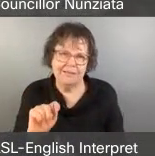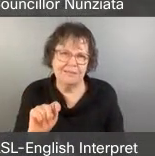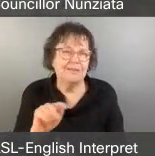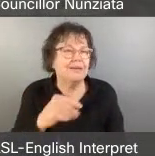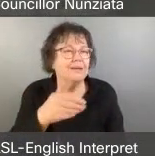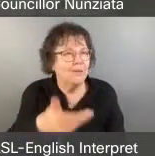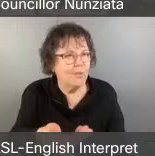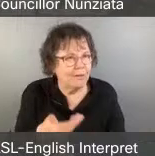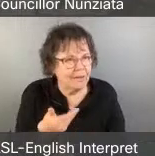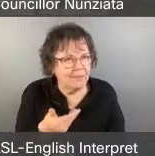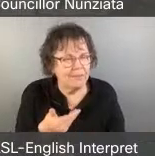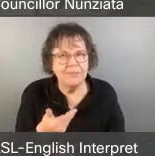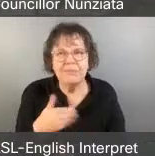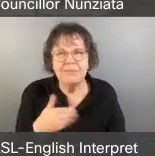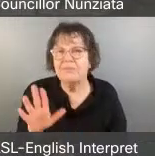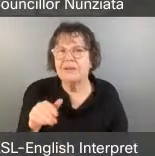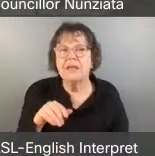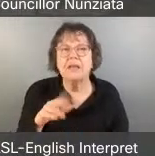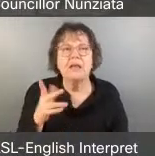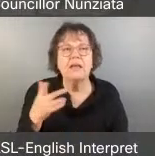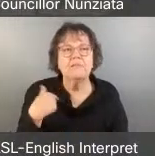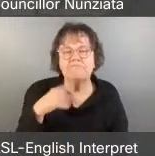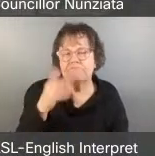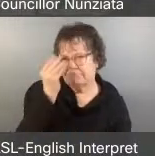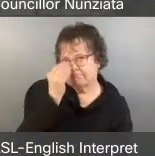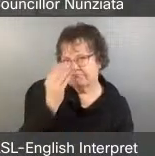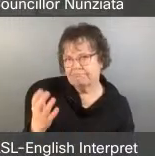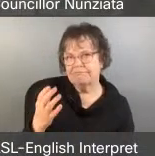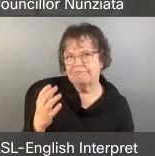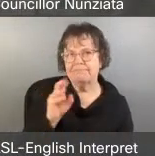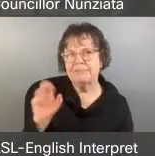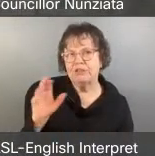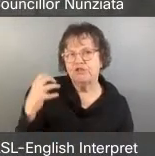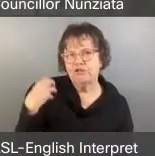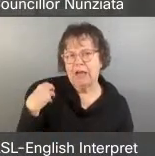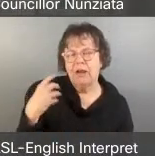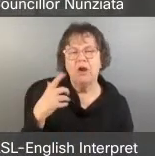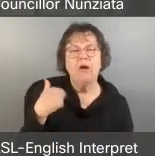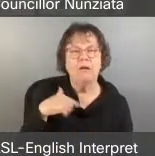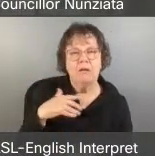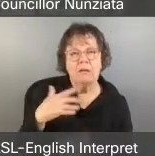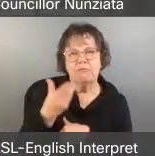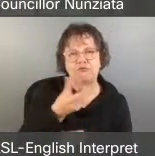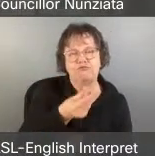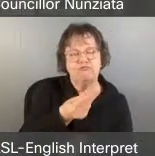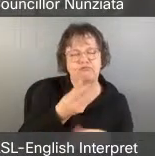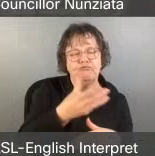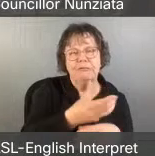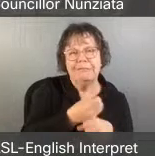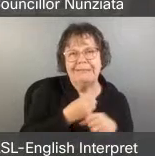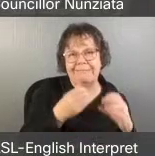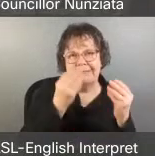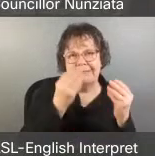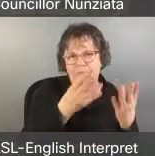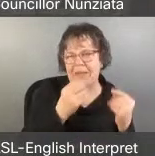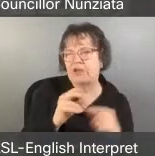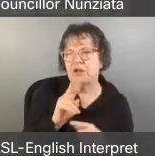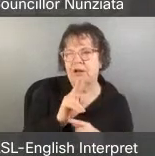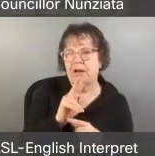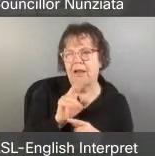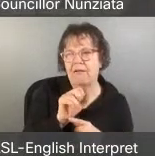Mr. cherry we've been advised that Vanessa do it is not speaking. Okay, thank you. We're going to Nicole and access.